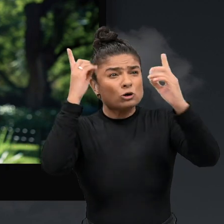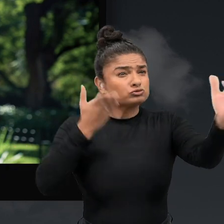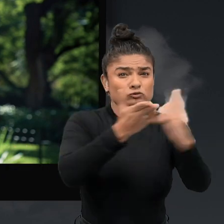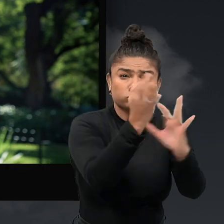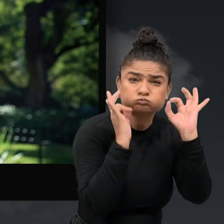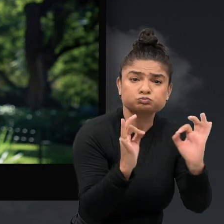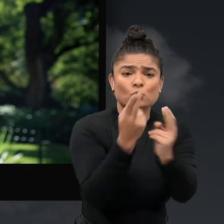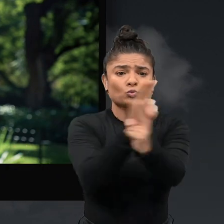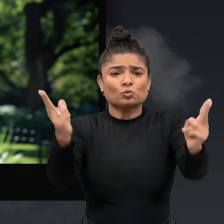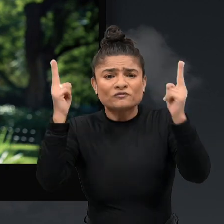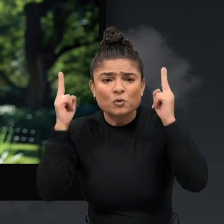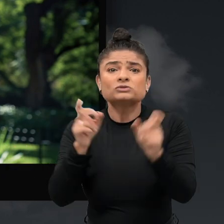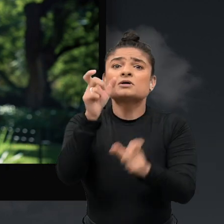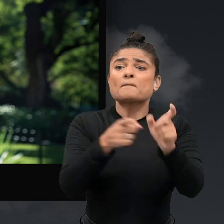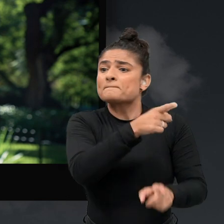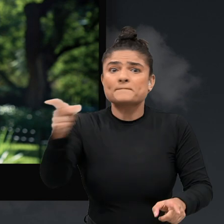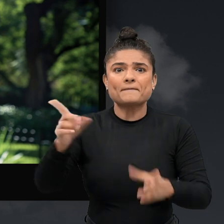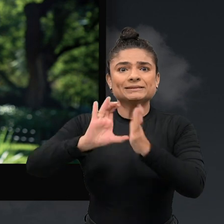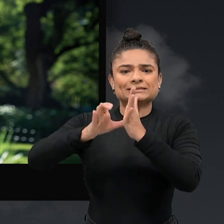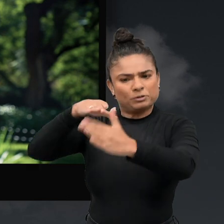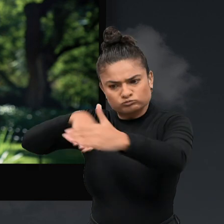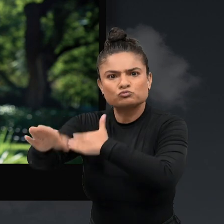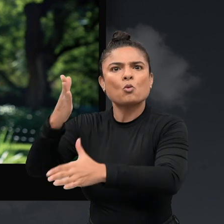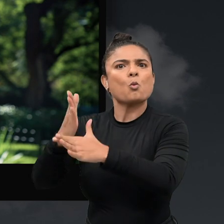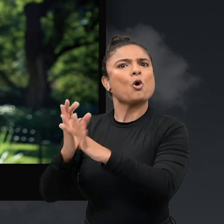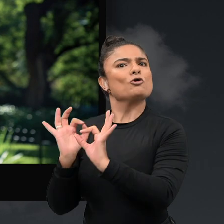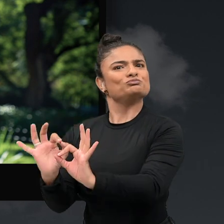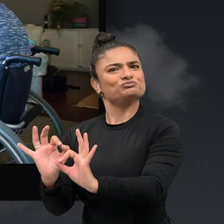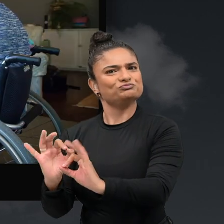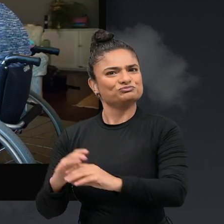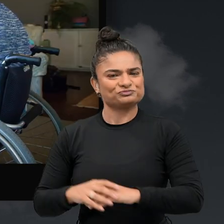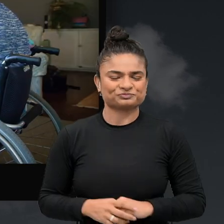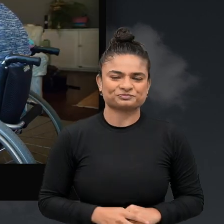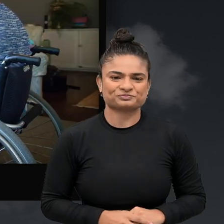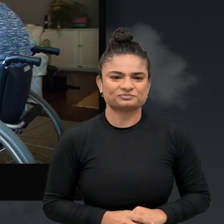universities and tertiary education so that people with disabilities are employable.